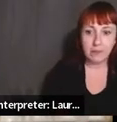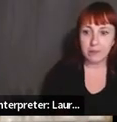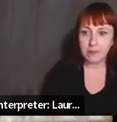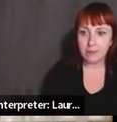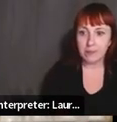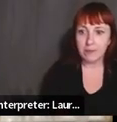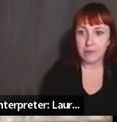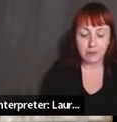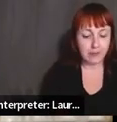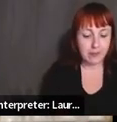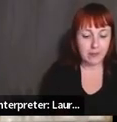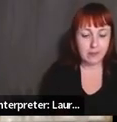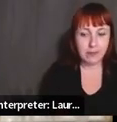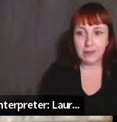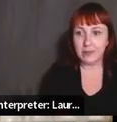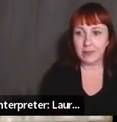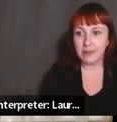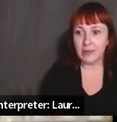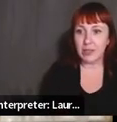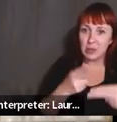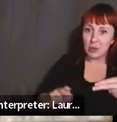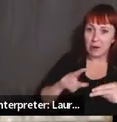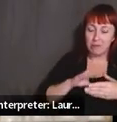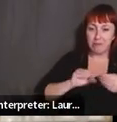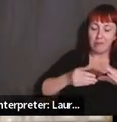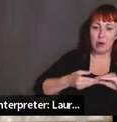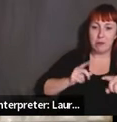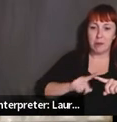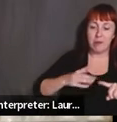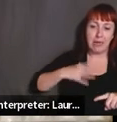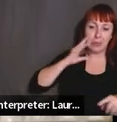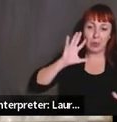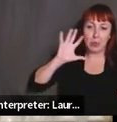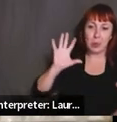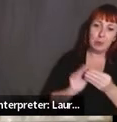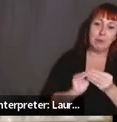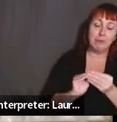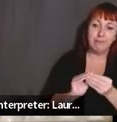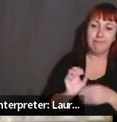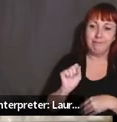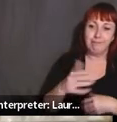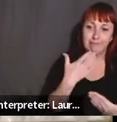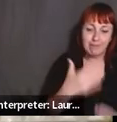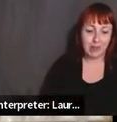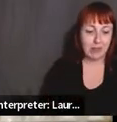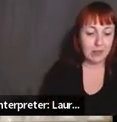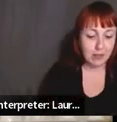really short, but, um, pretty much my experiences, um, summed up. Um, so thank you.